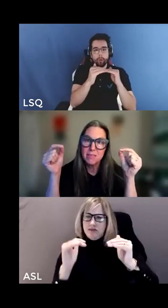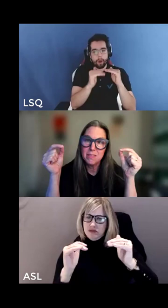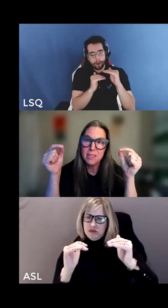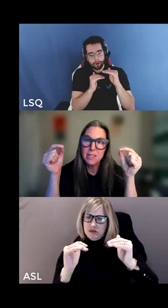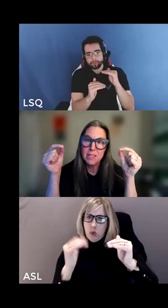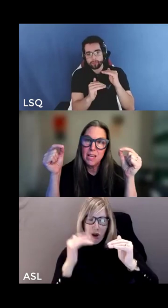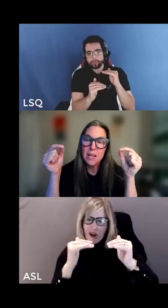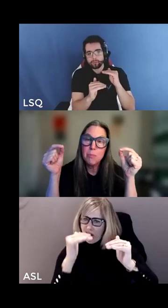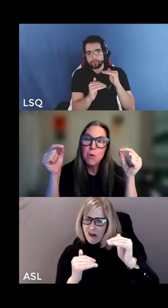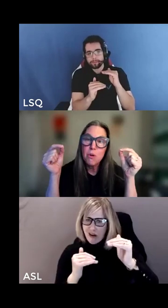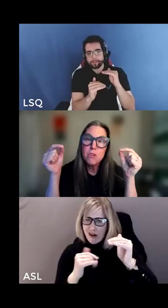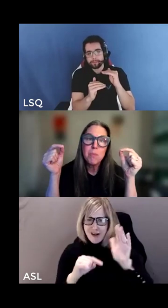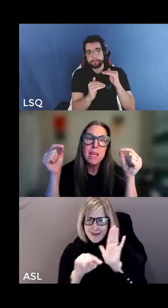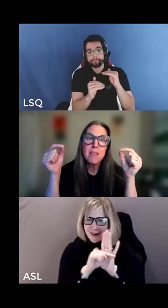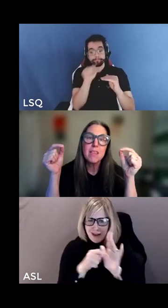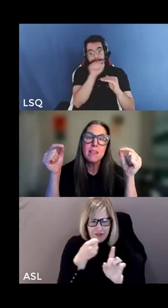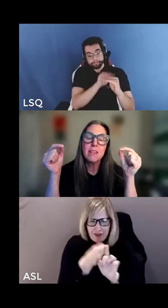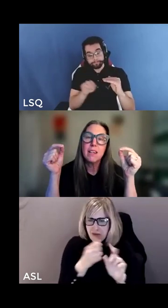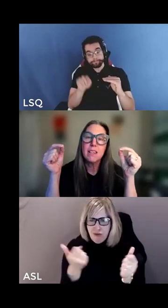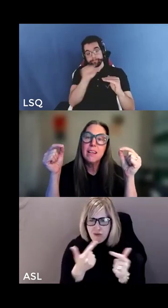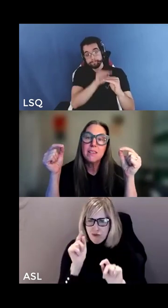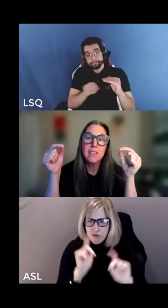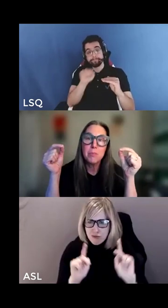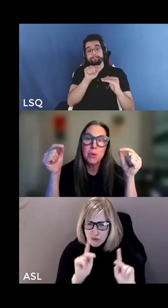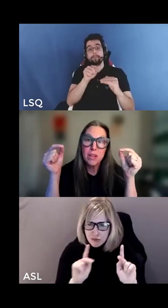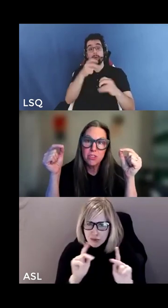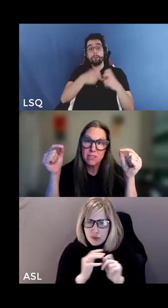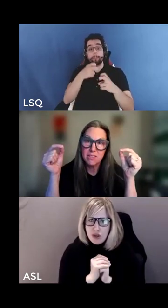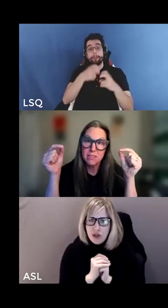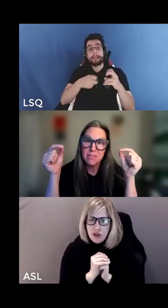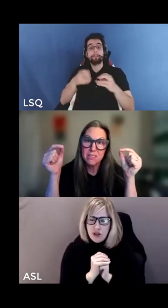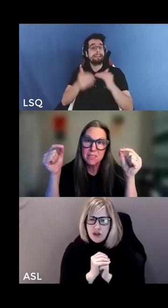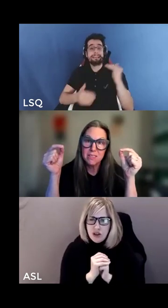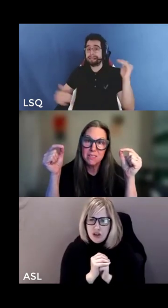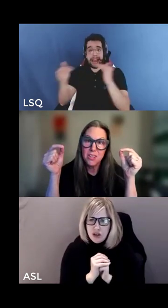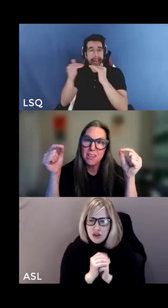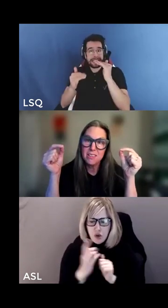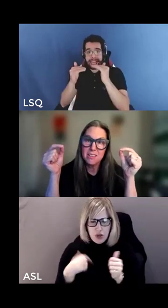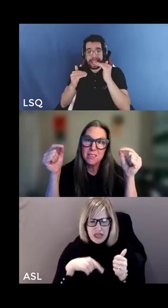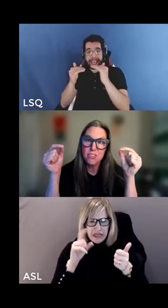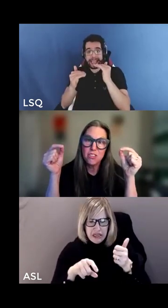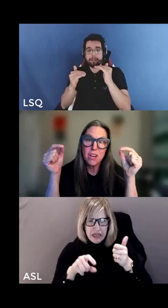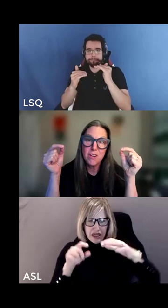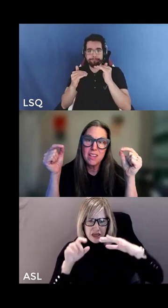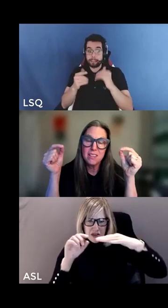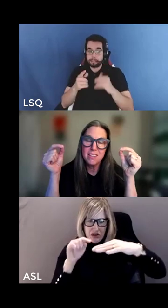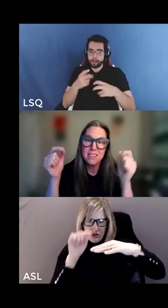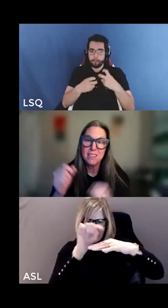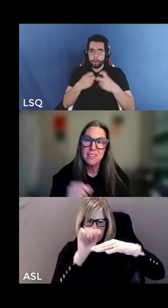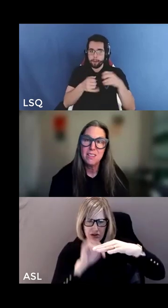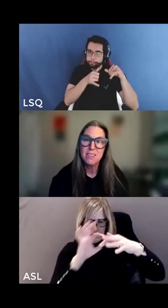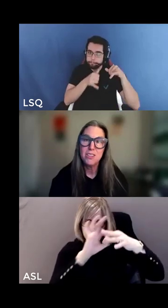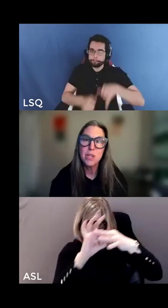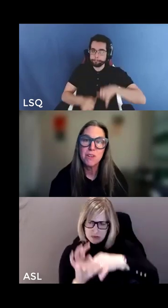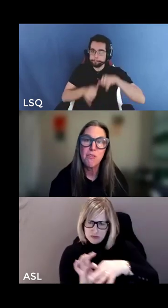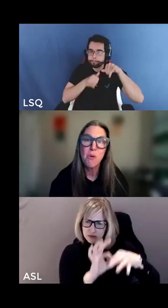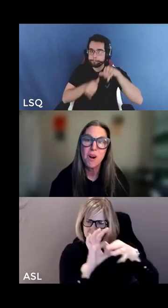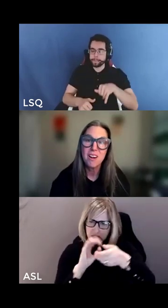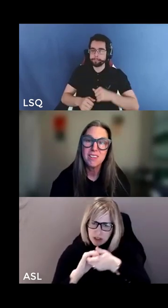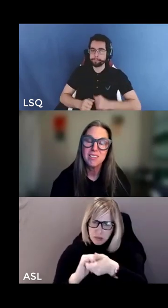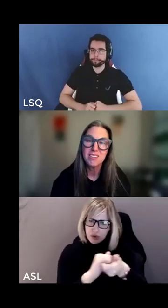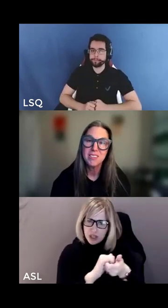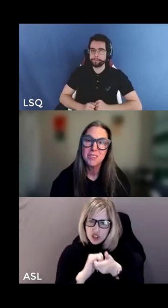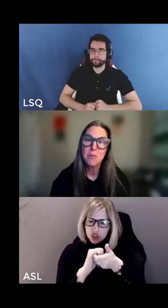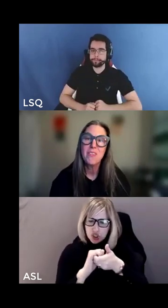an approach based in collective liberation not charity doing